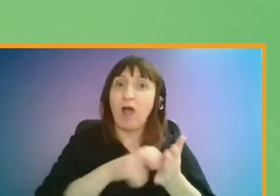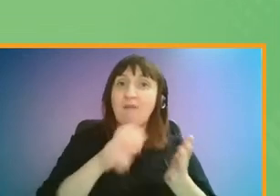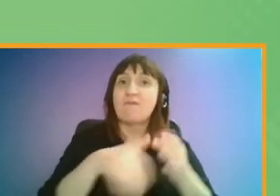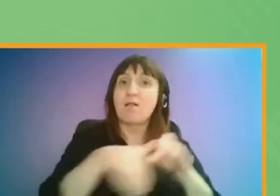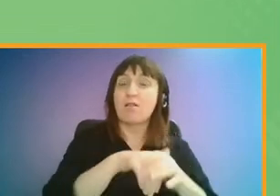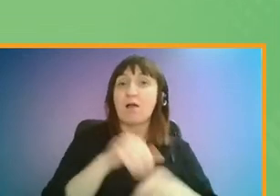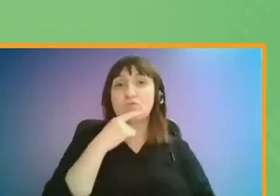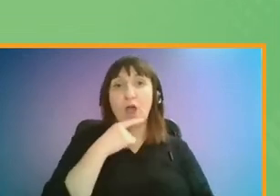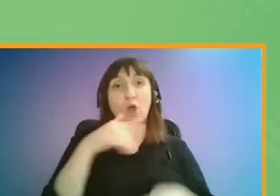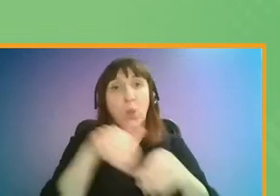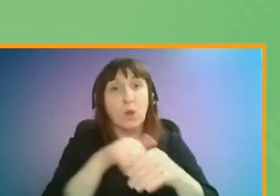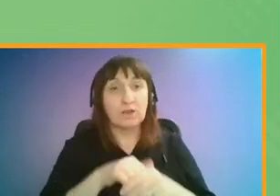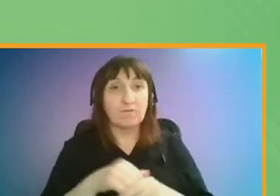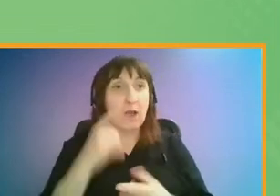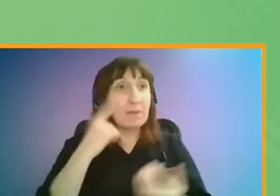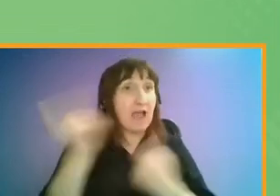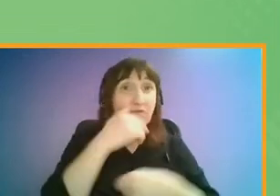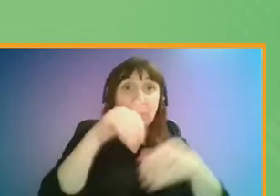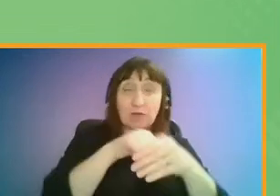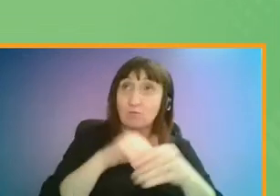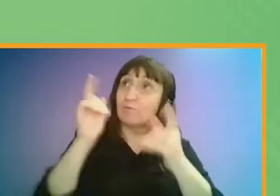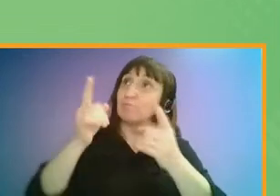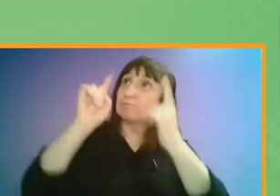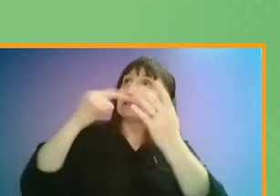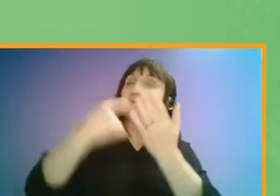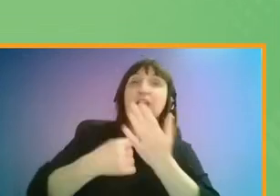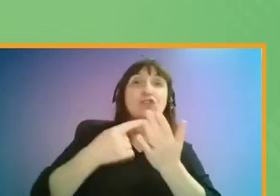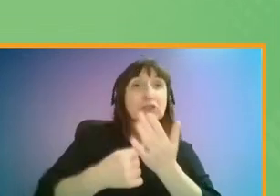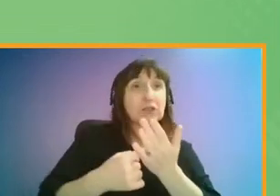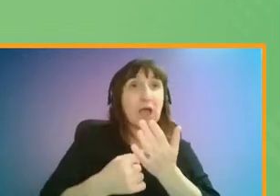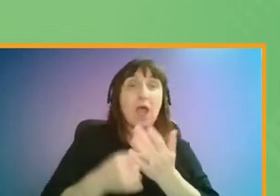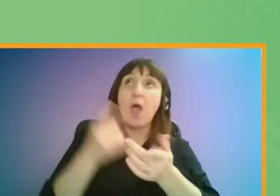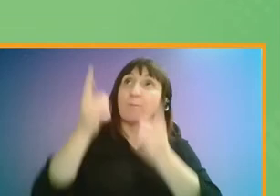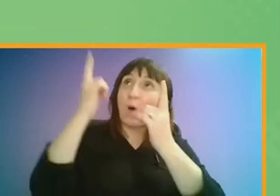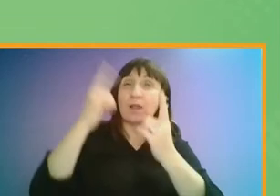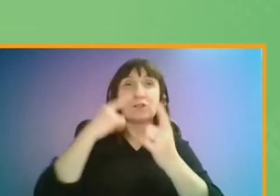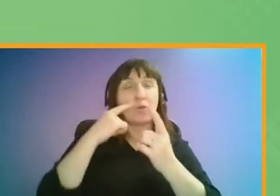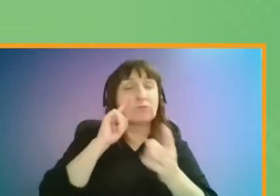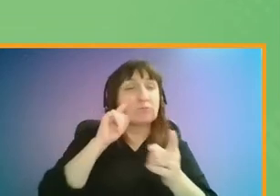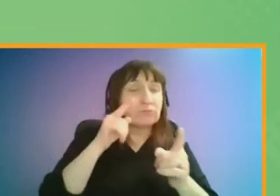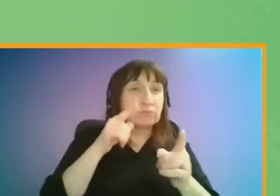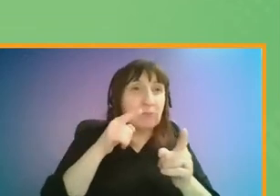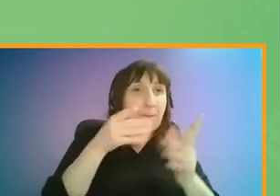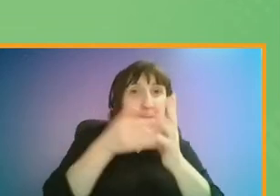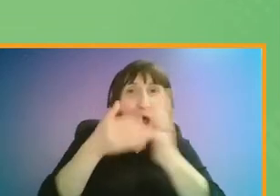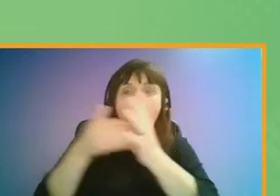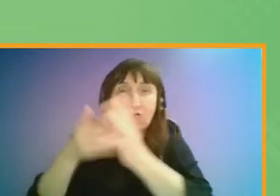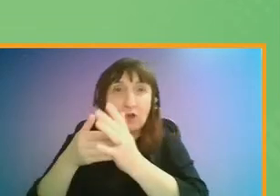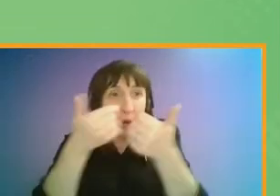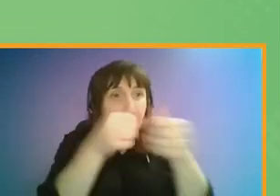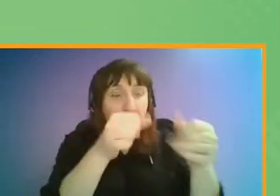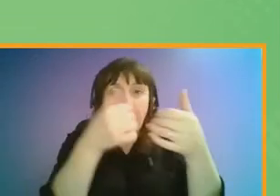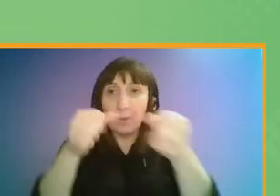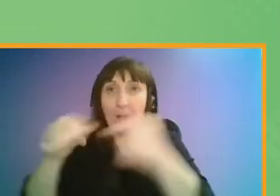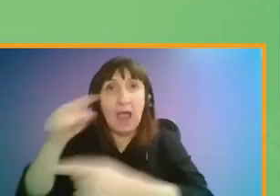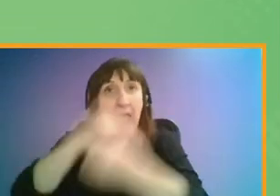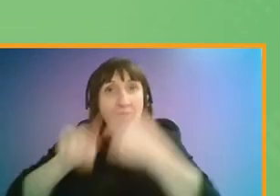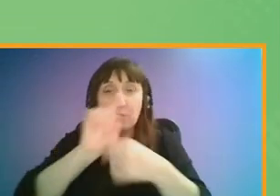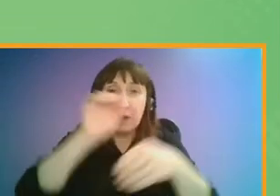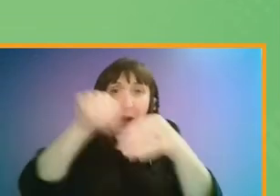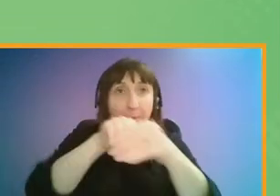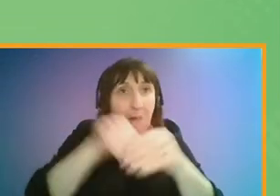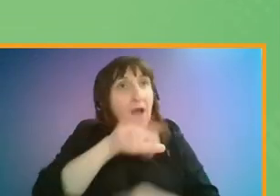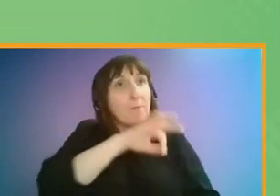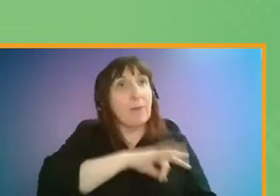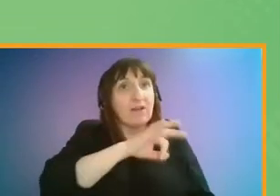This means that everyone is considered in policy making decisions and policies seek to address the different barriers that different groups will face so that everyone can participate and